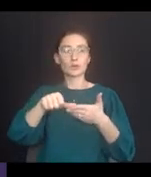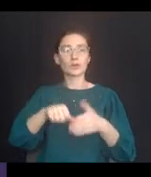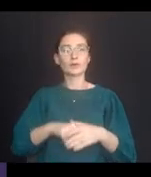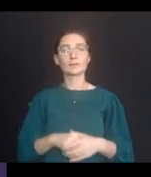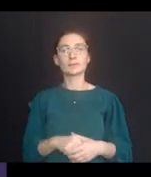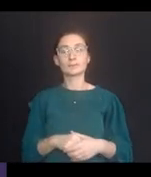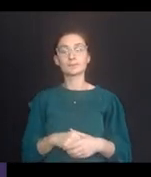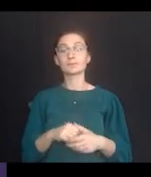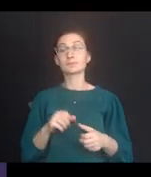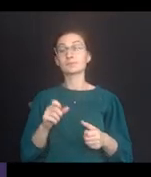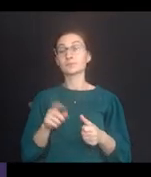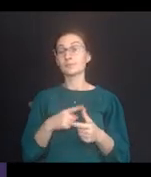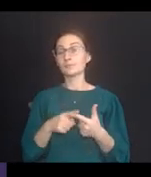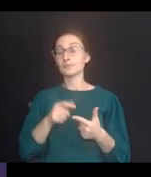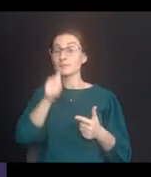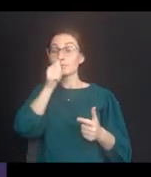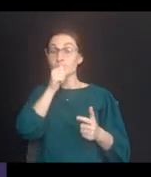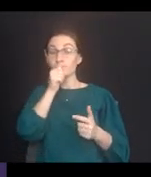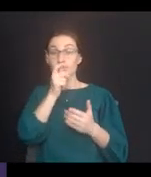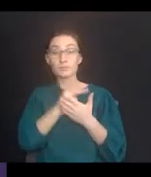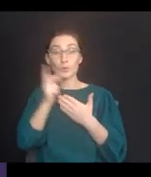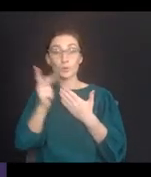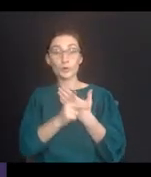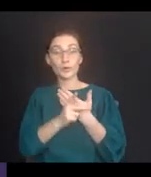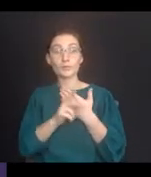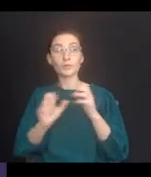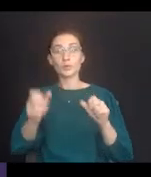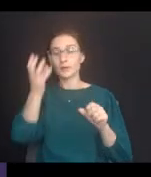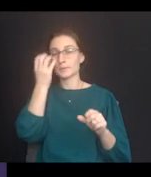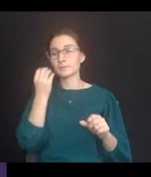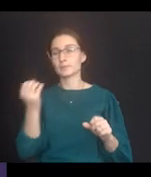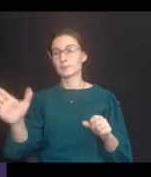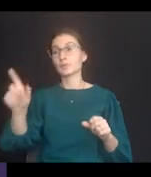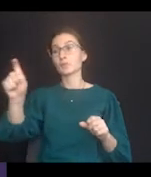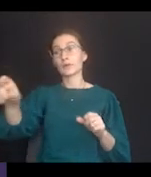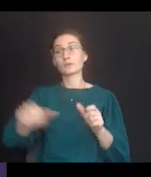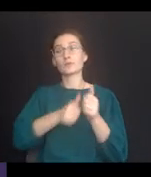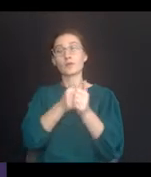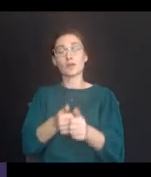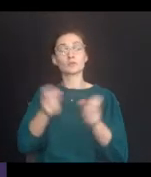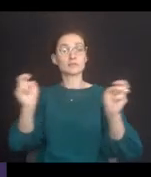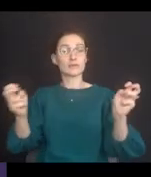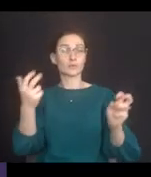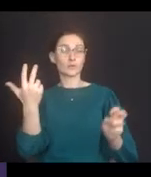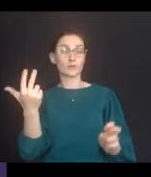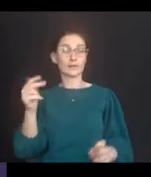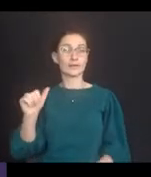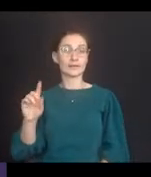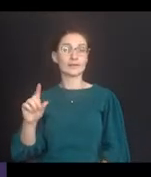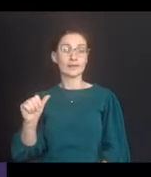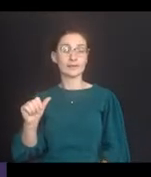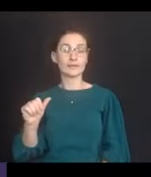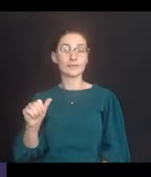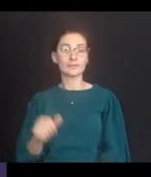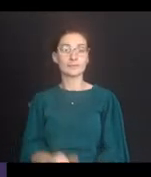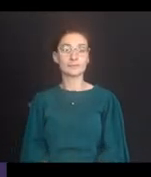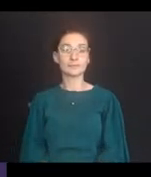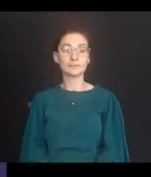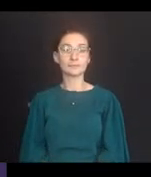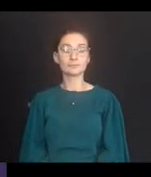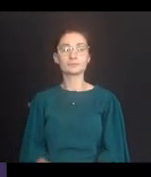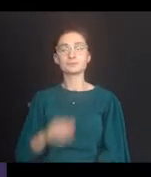your letter, and then in the case of private programs, putting them on notice that they're subject to Title III of the ADA,